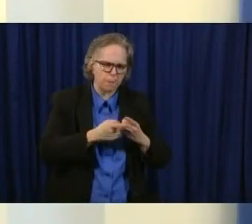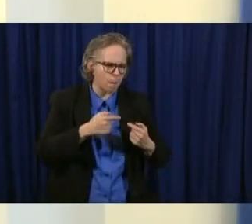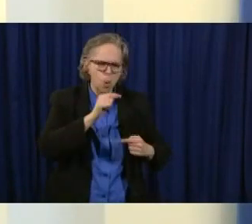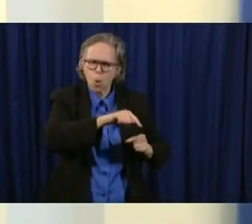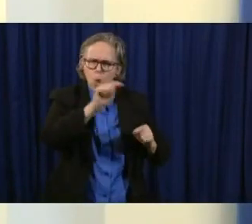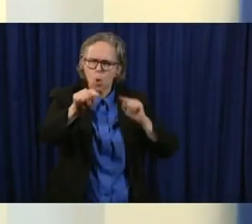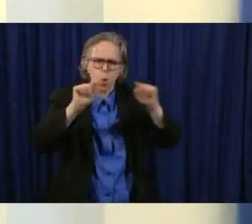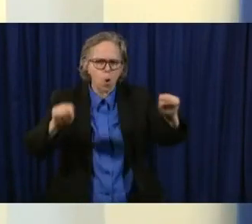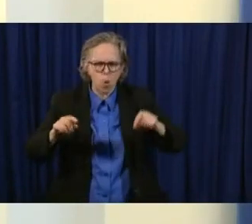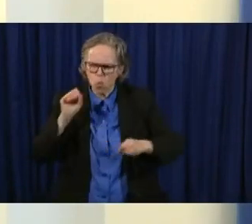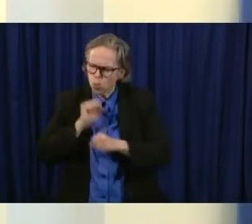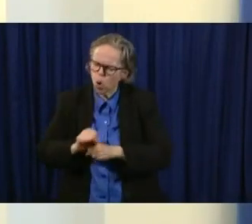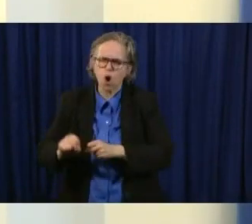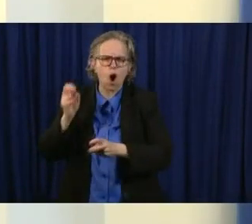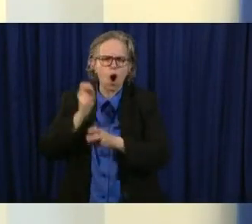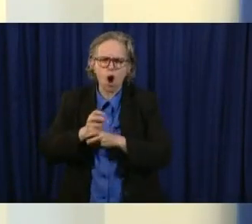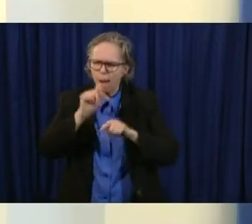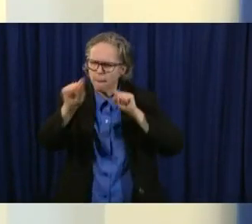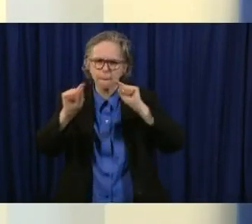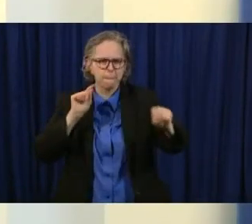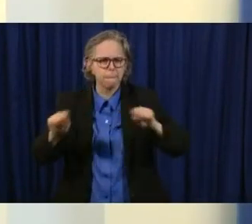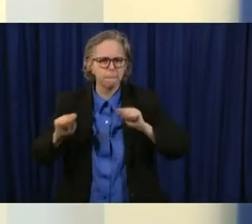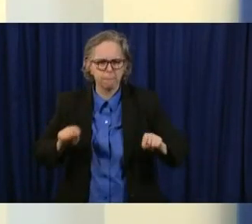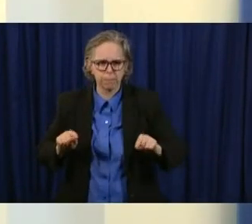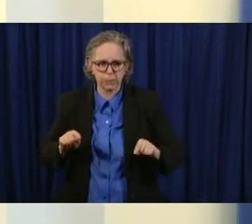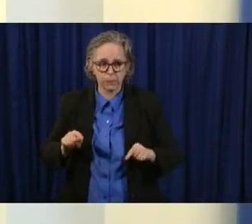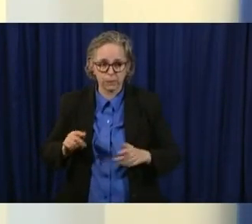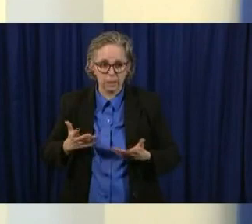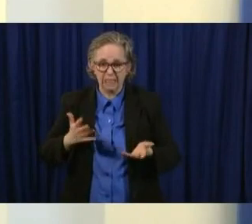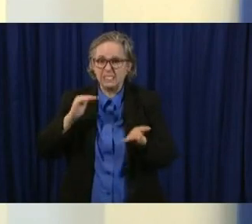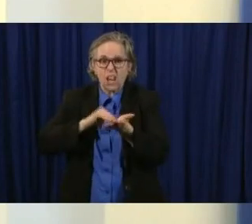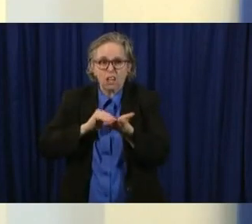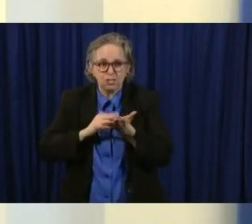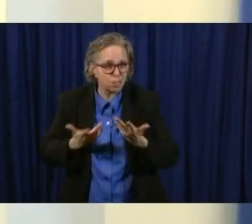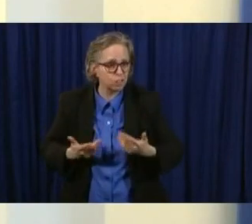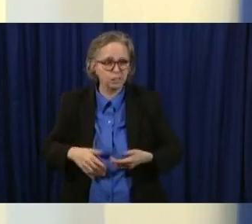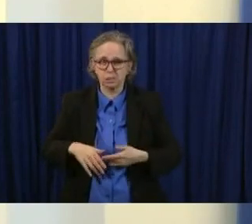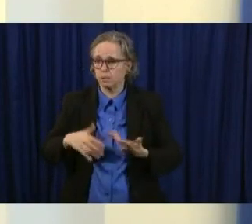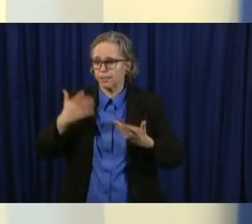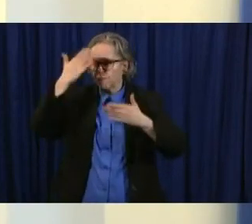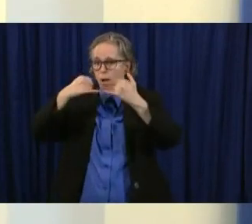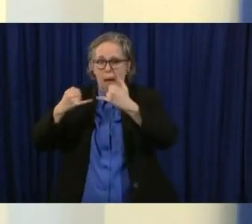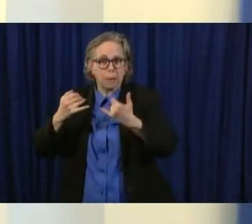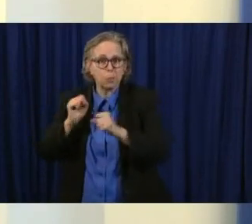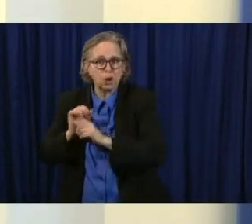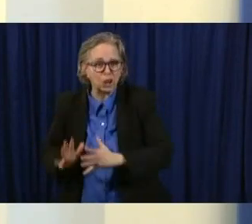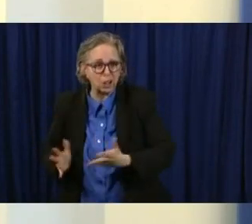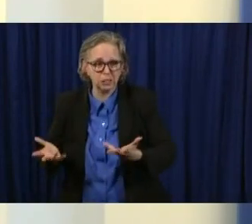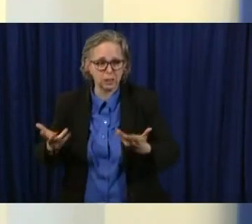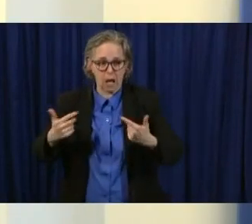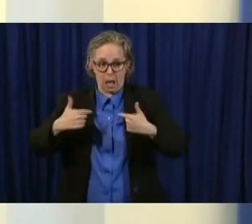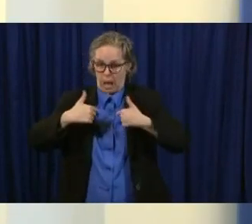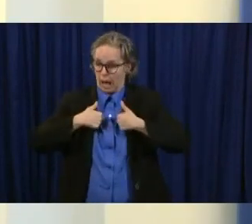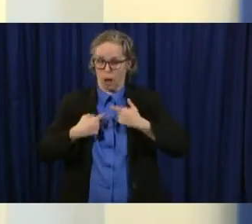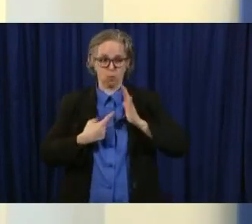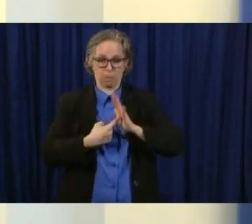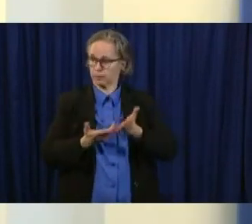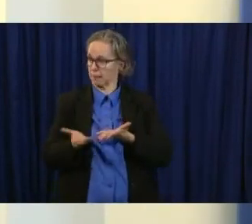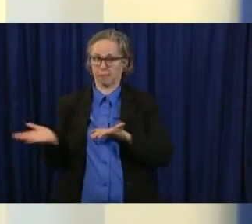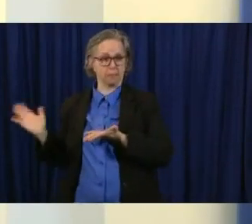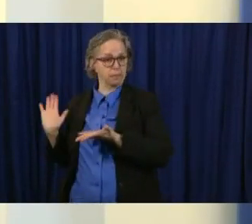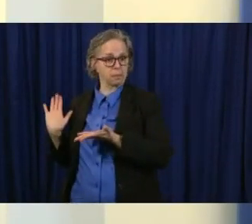are doubling down all the physicians and healthcare and frontline providers of which i'm representing are doubling down